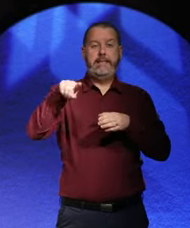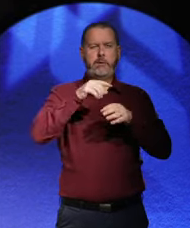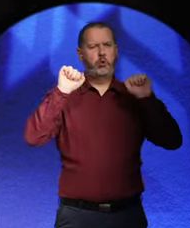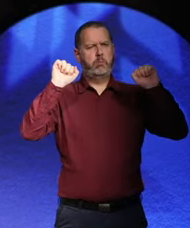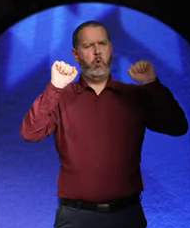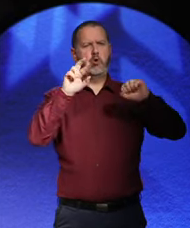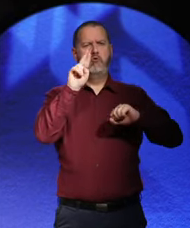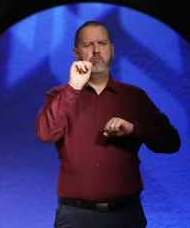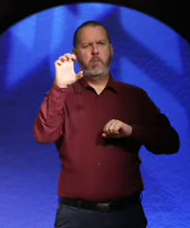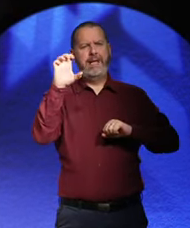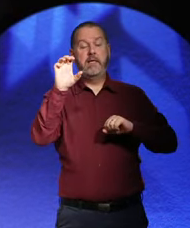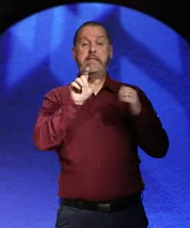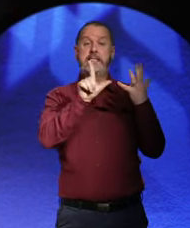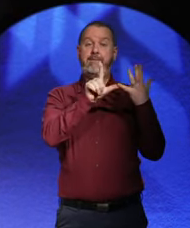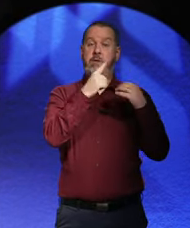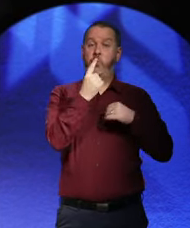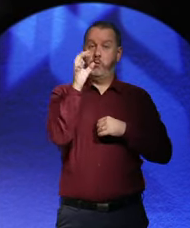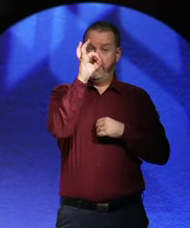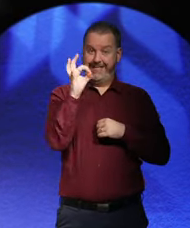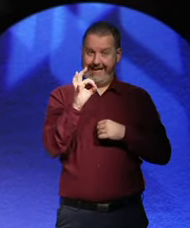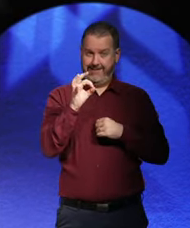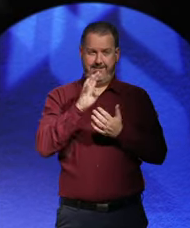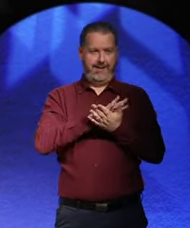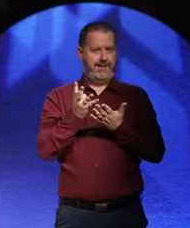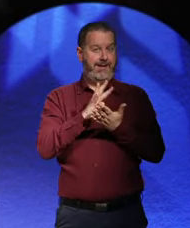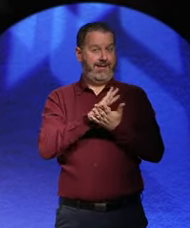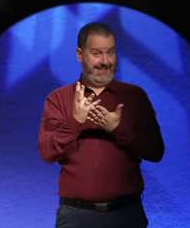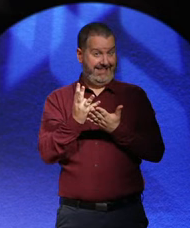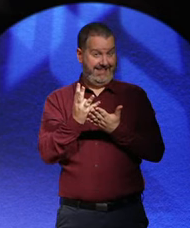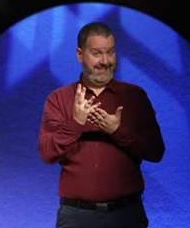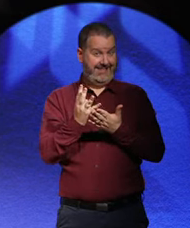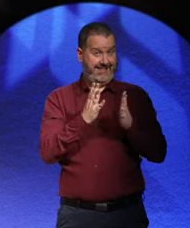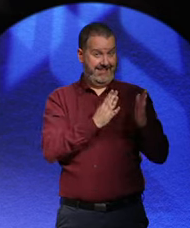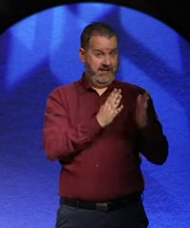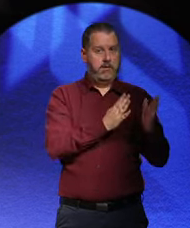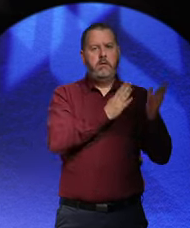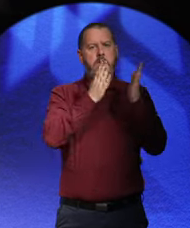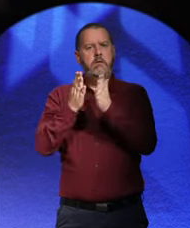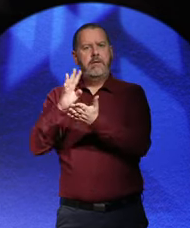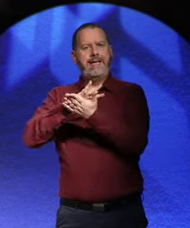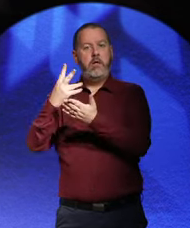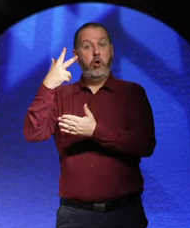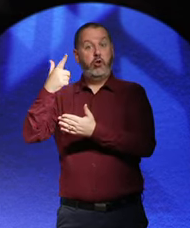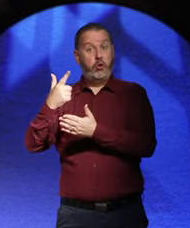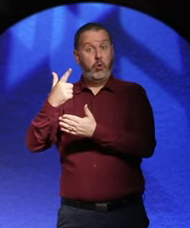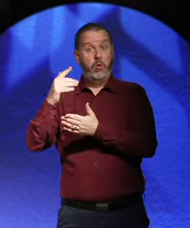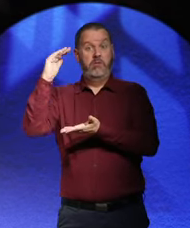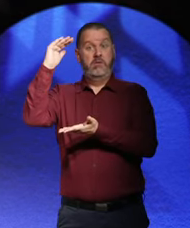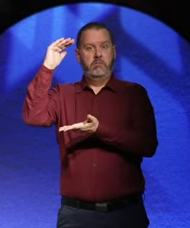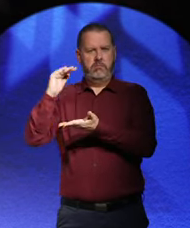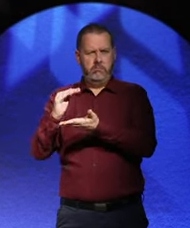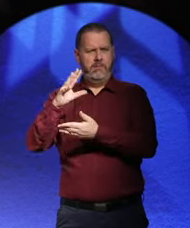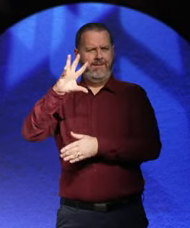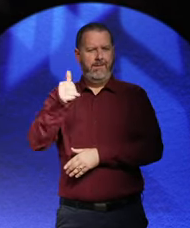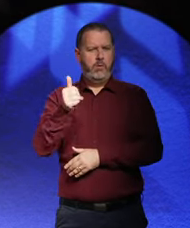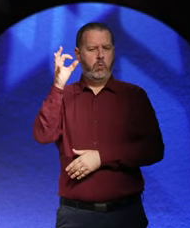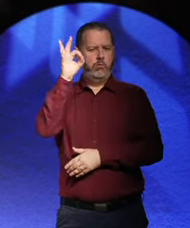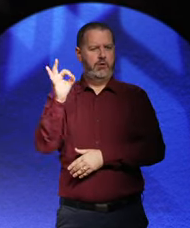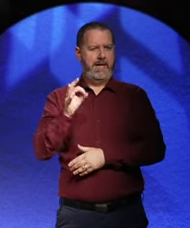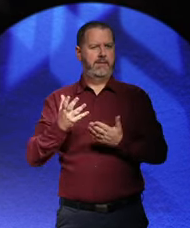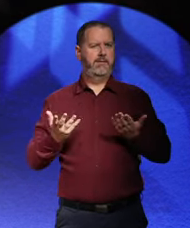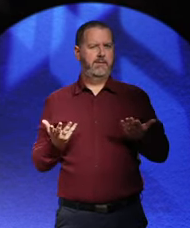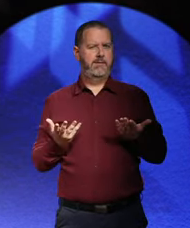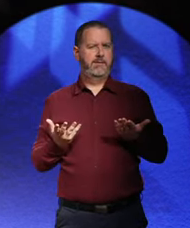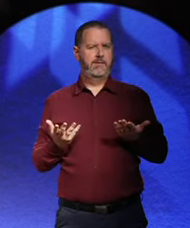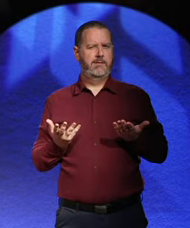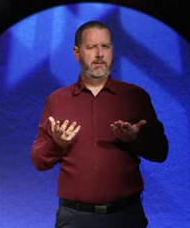was 71% in 1919. But in 1932, 51% of the population